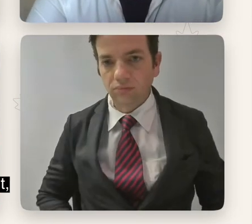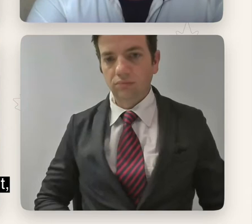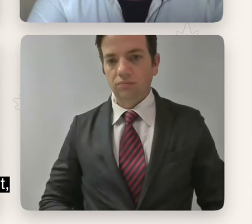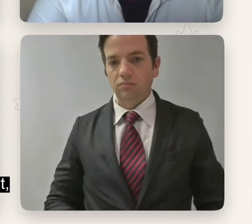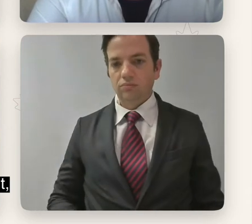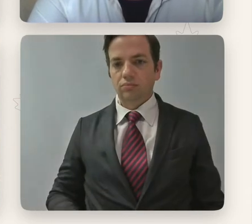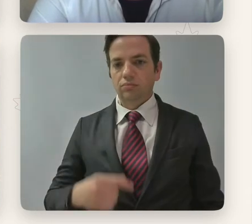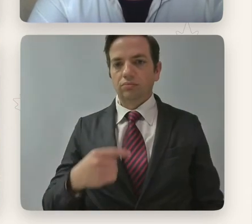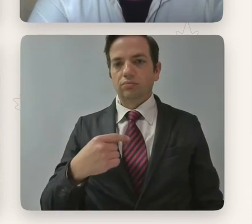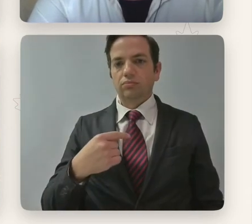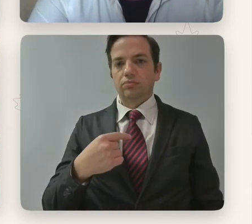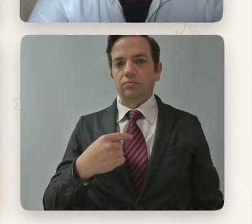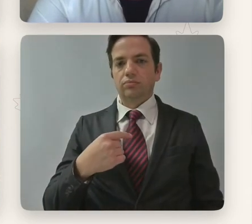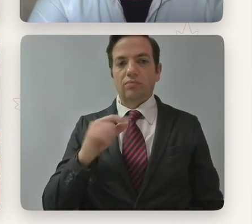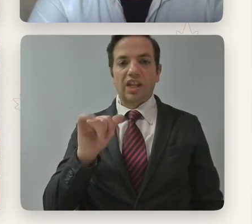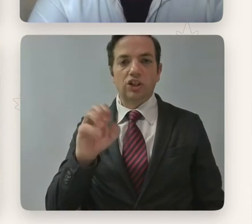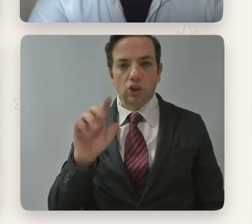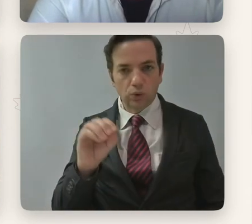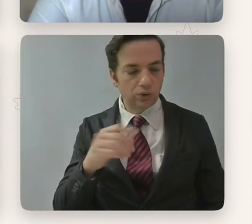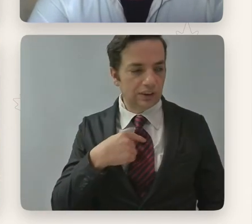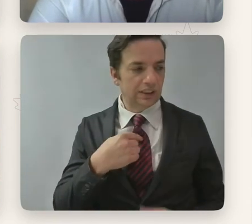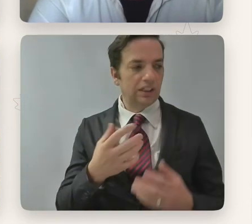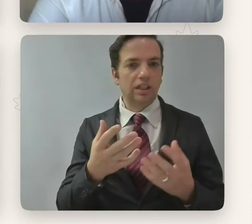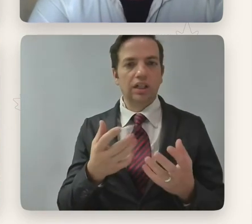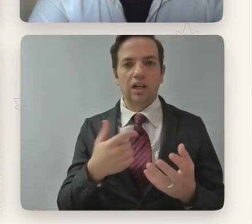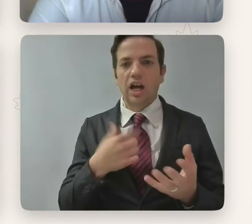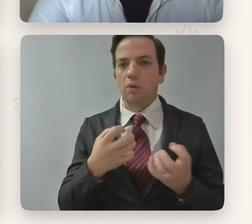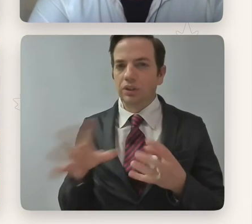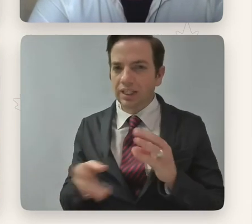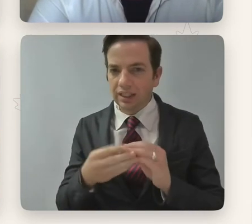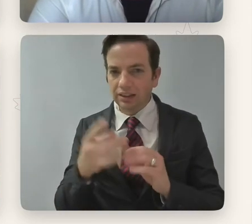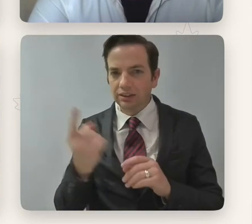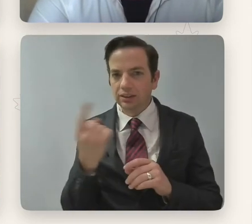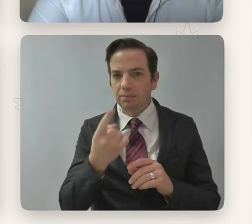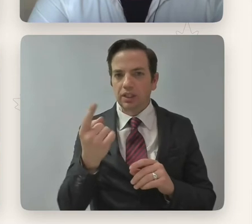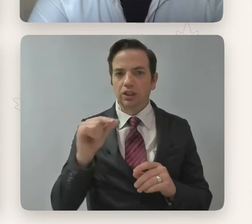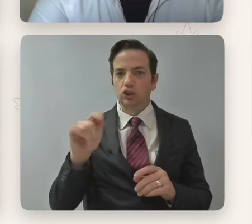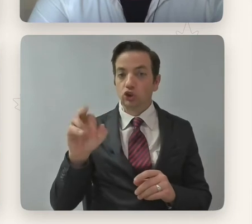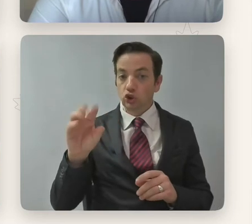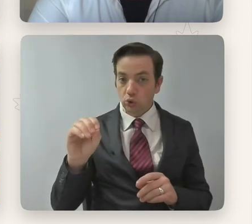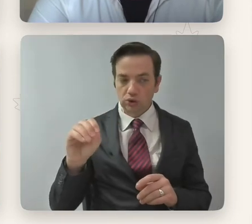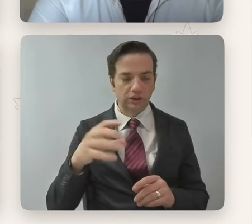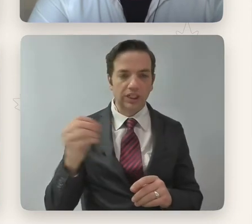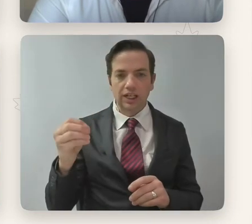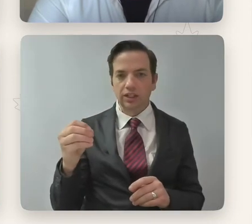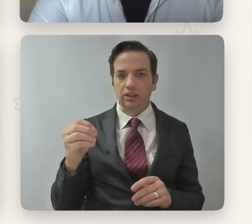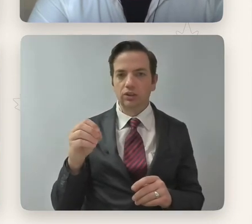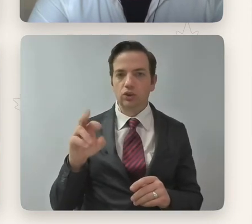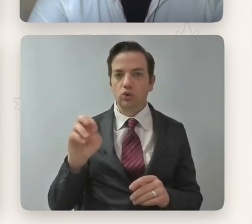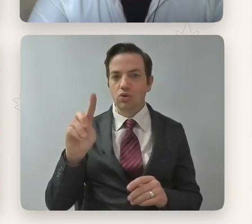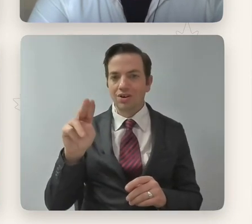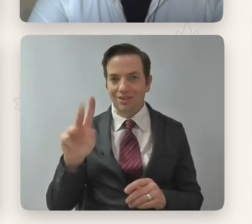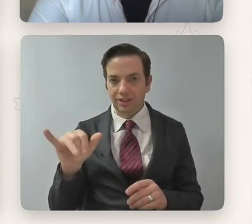Rodney, you're speaking about sort of raising the bar and sort of, you know, passing on something more interesting to the, you next generation